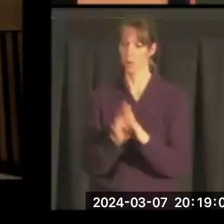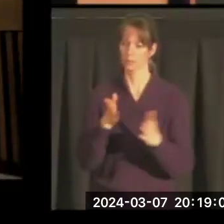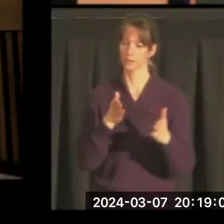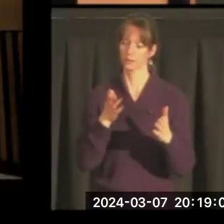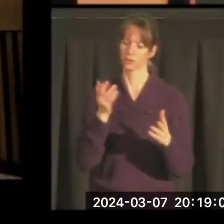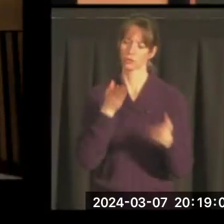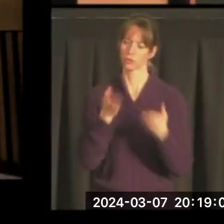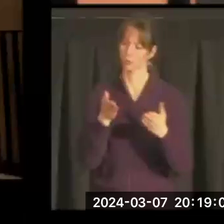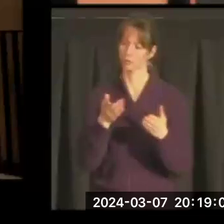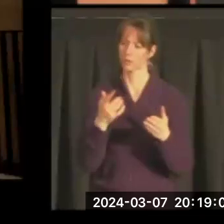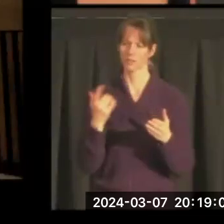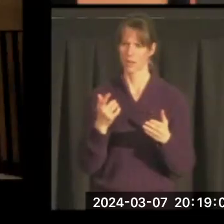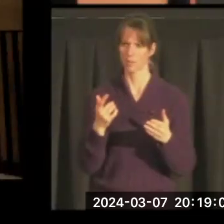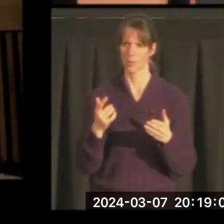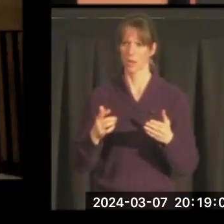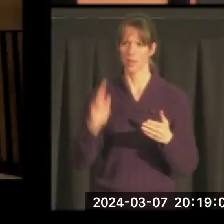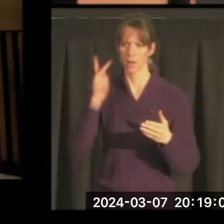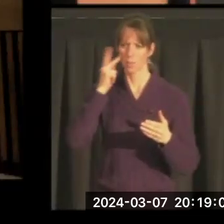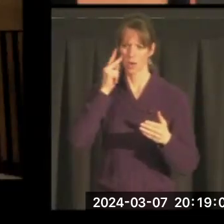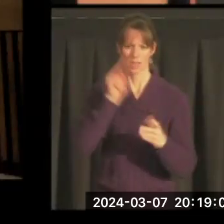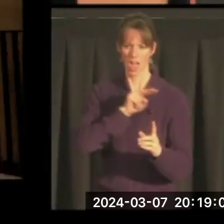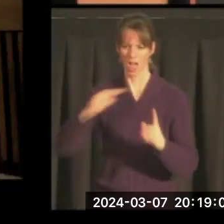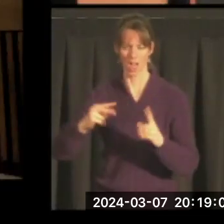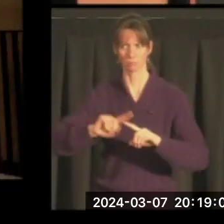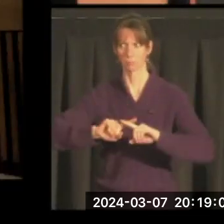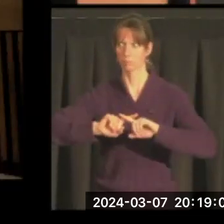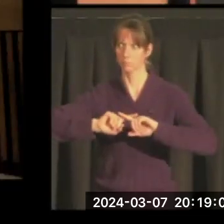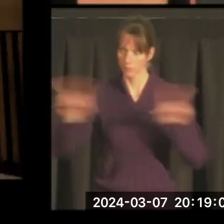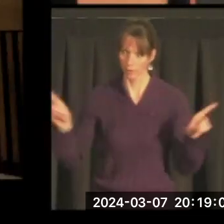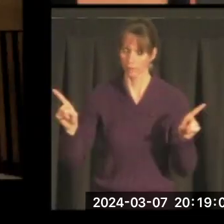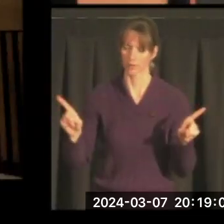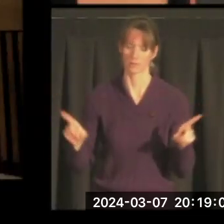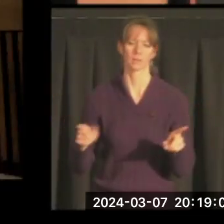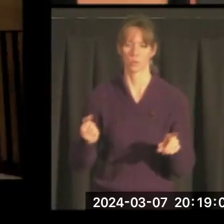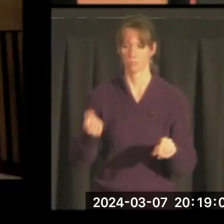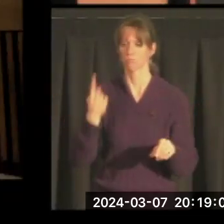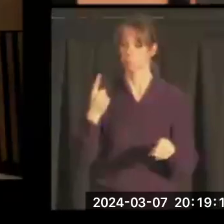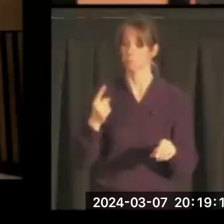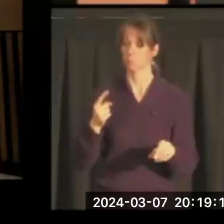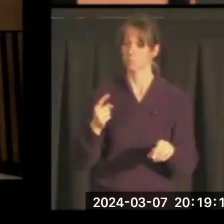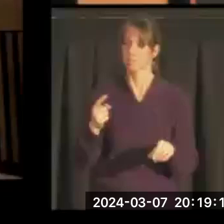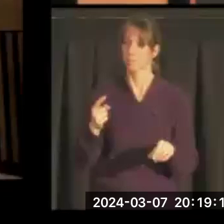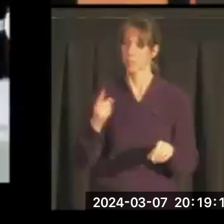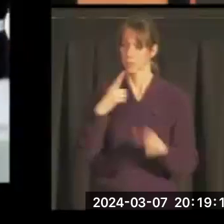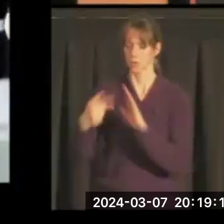Someone of entirely different political persuasion. Right? It gives you some idea of the testimony.